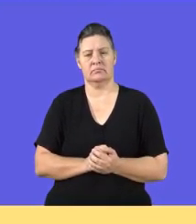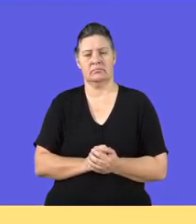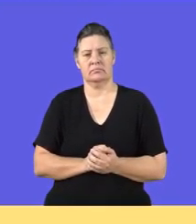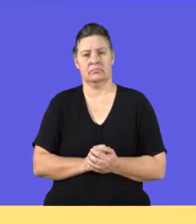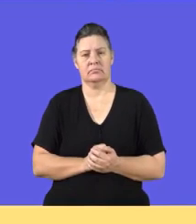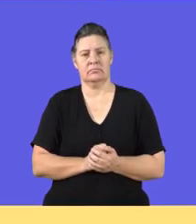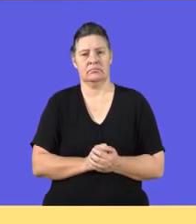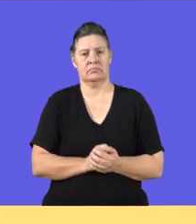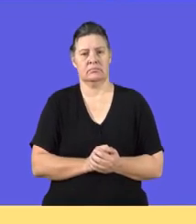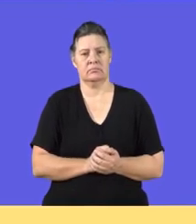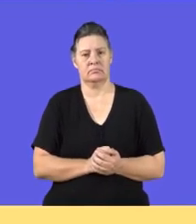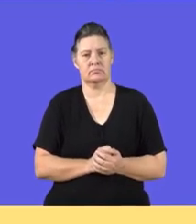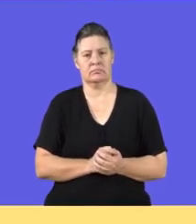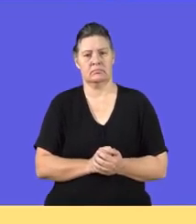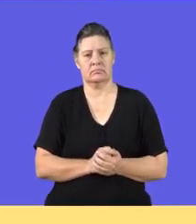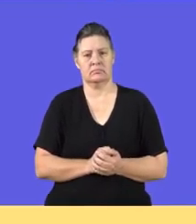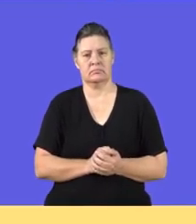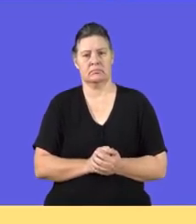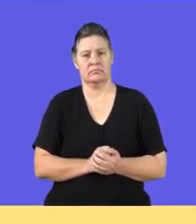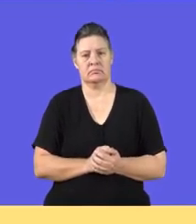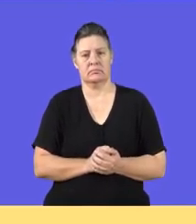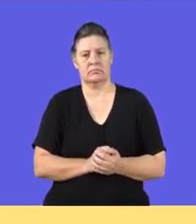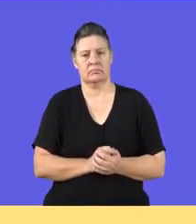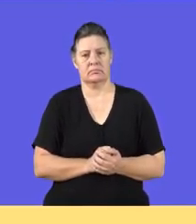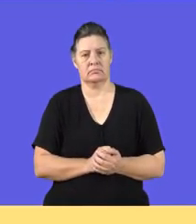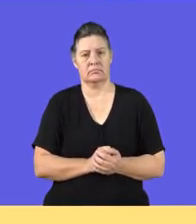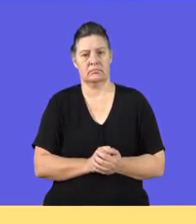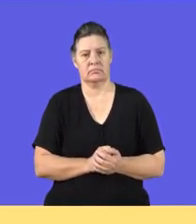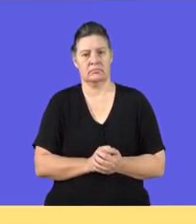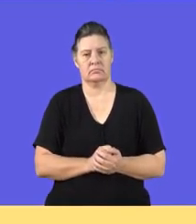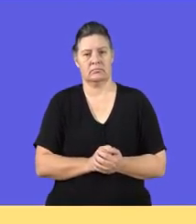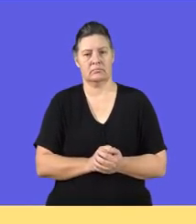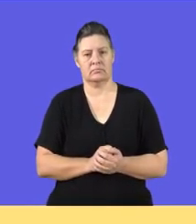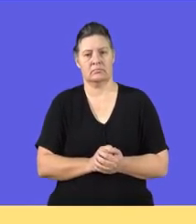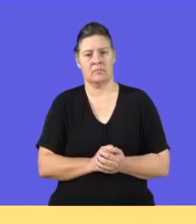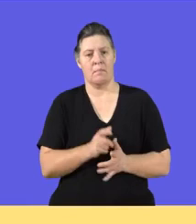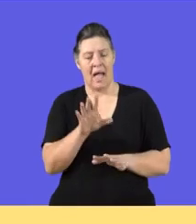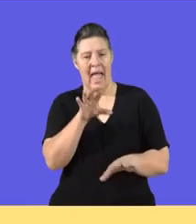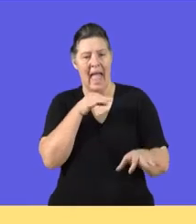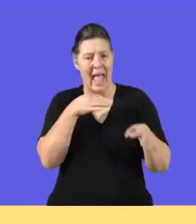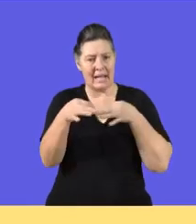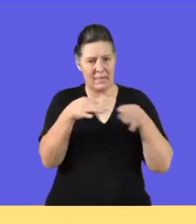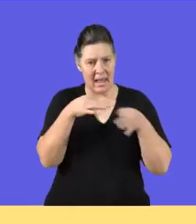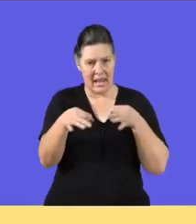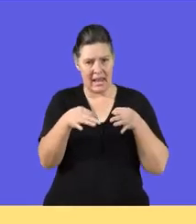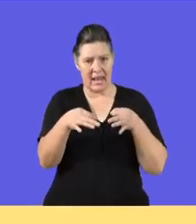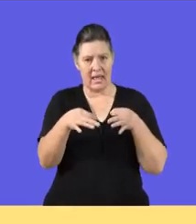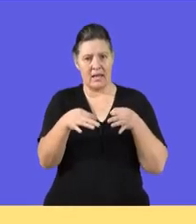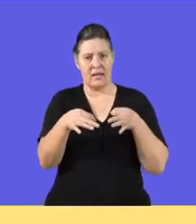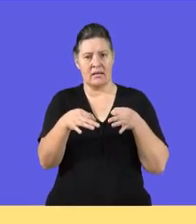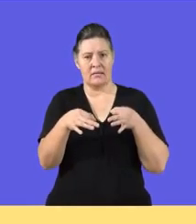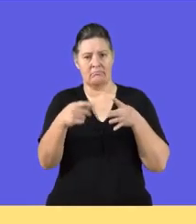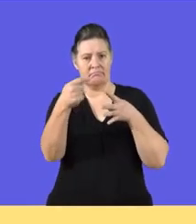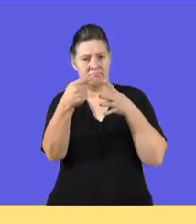meet the customers. You should meet the customers and then explain to them